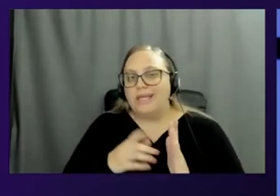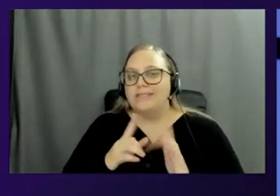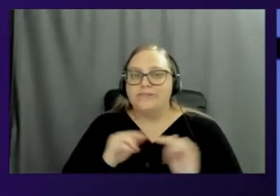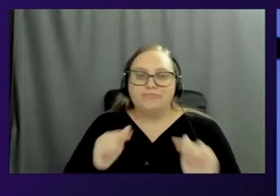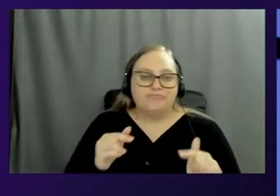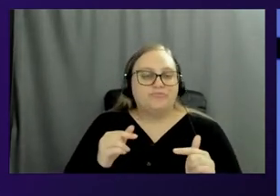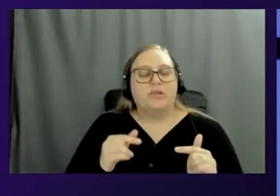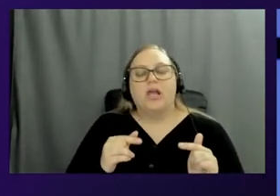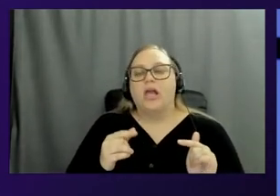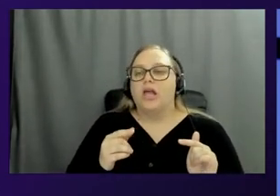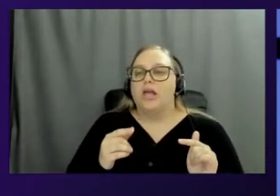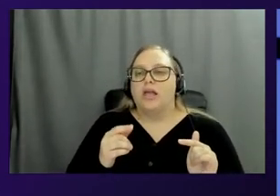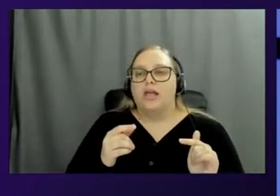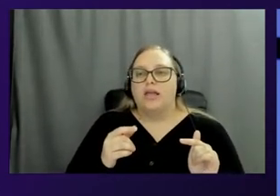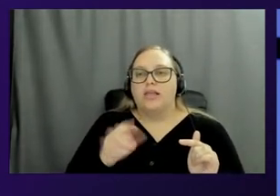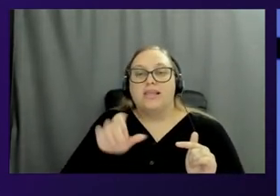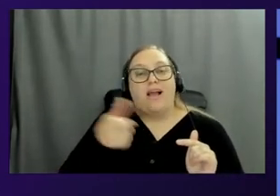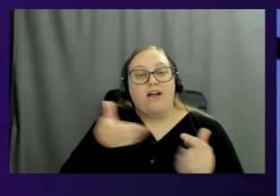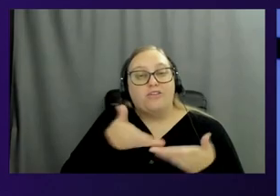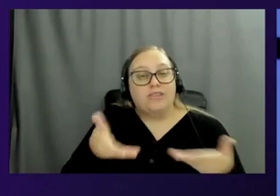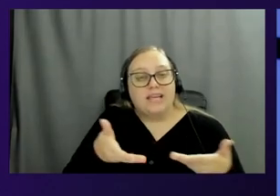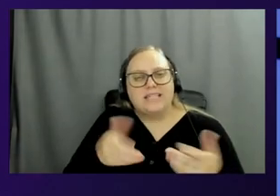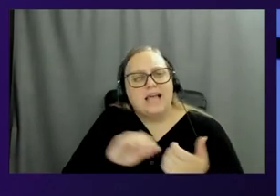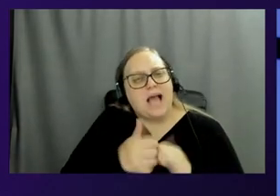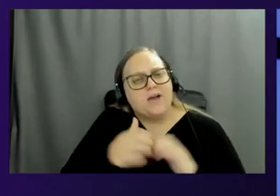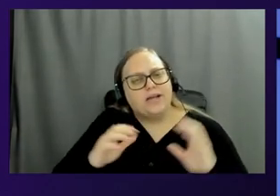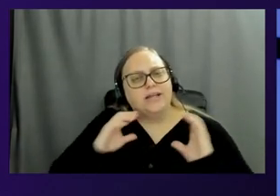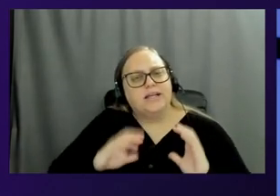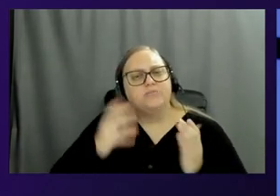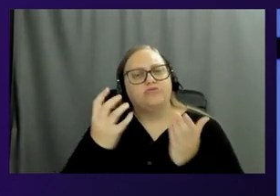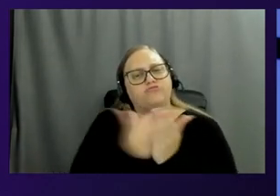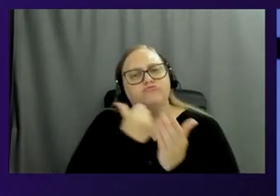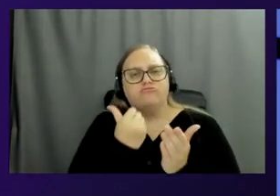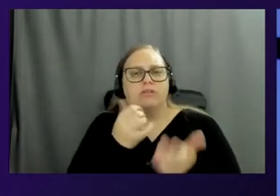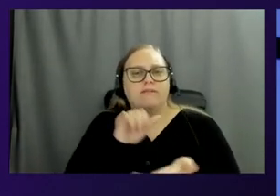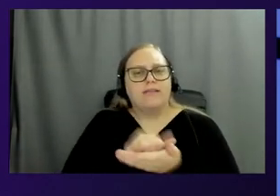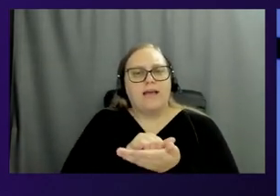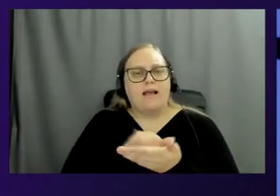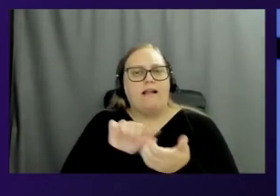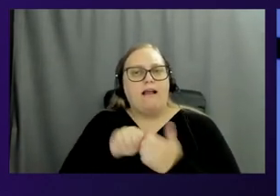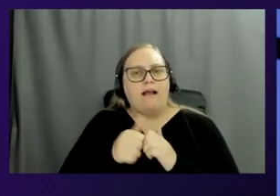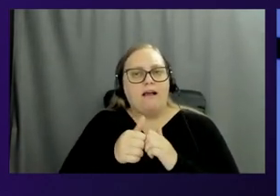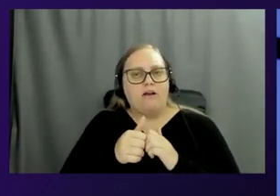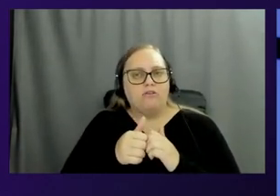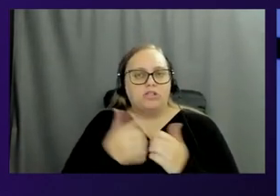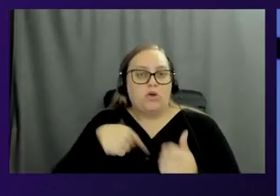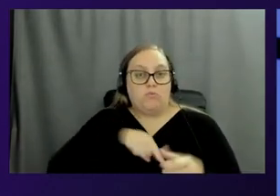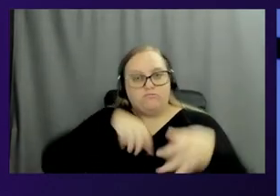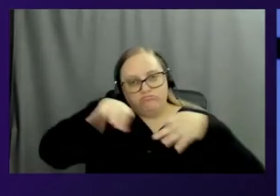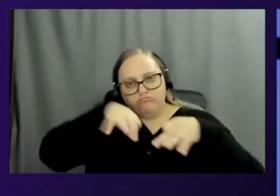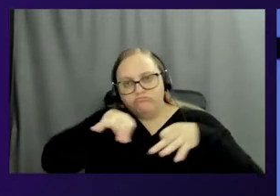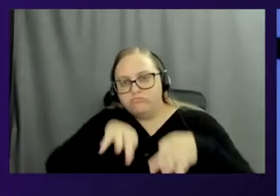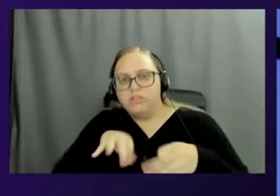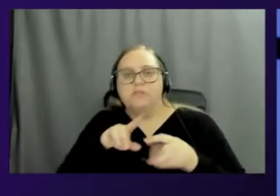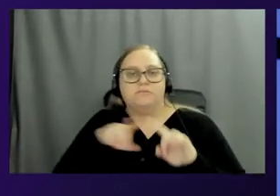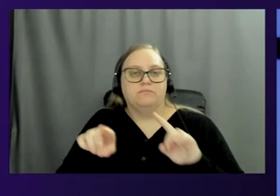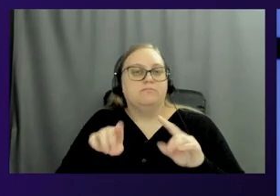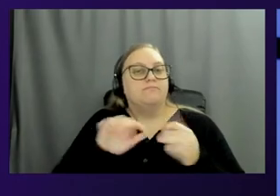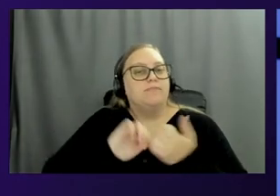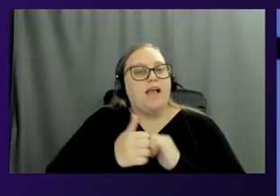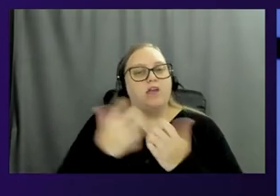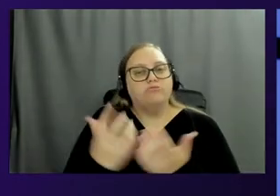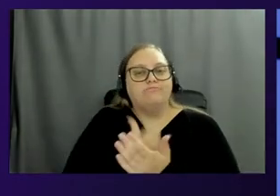the other thing is, is how can customers take advantage of that? Now we've given some great descriptions here. So how does someone take advantage?